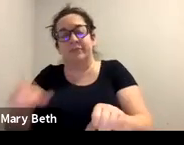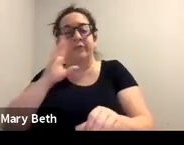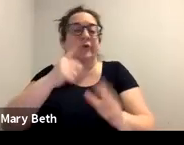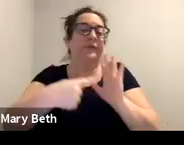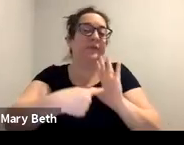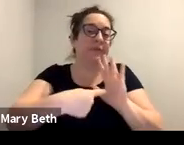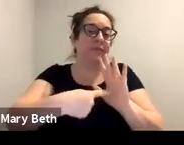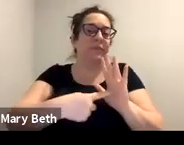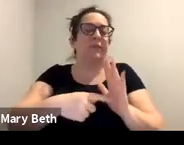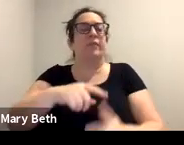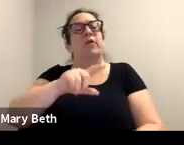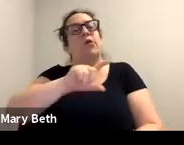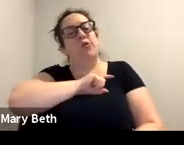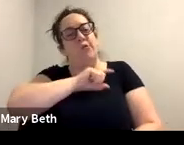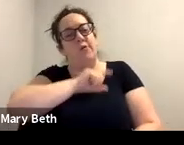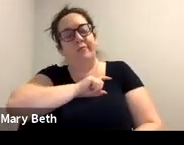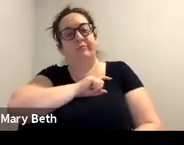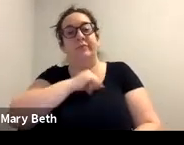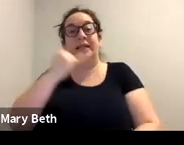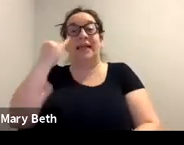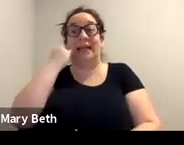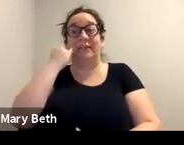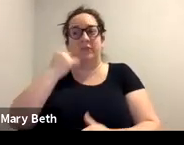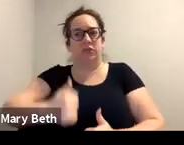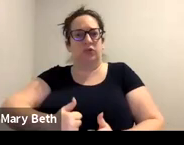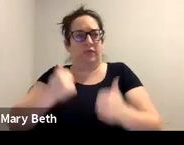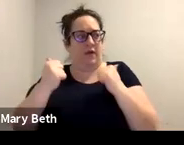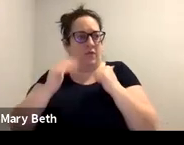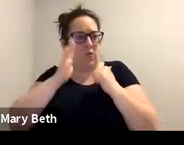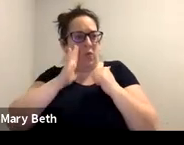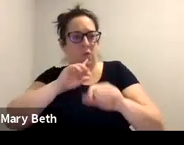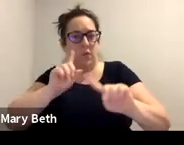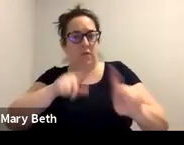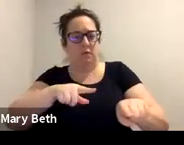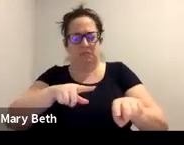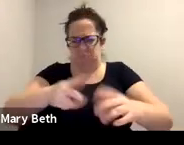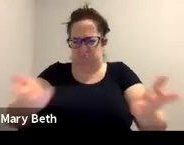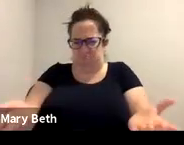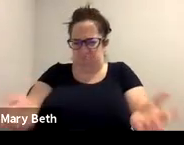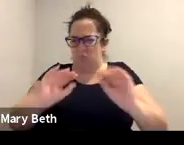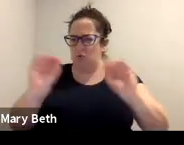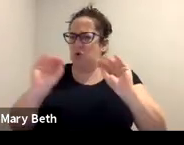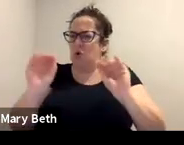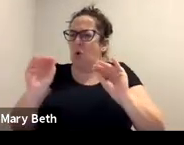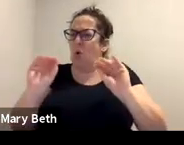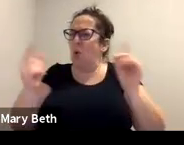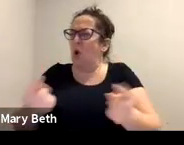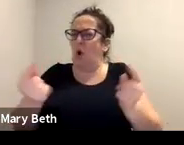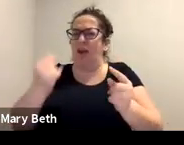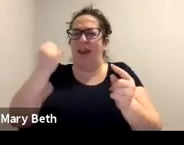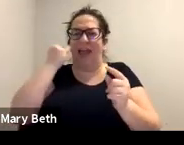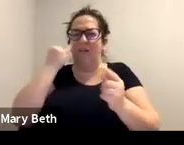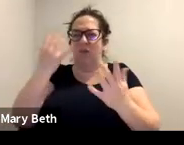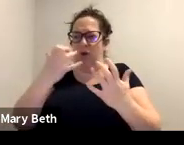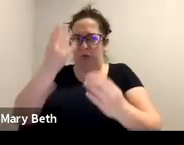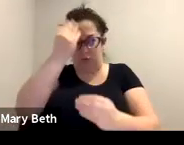you know, if a survivor is going to report, there's nothing wrong with talking to them about the kind of information they want to make sure